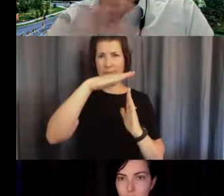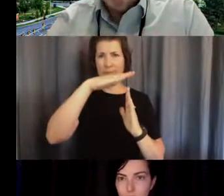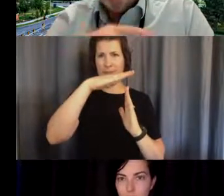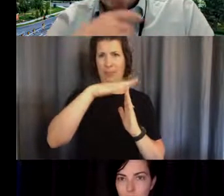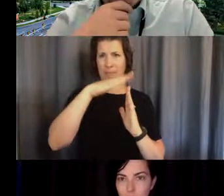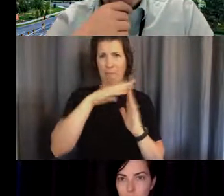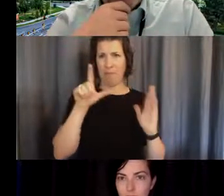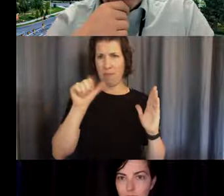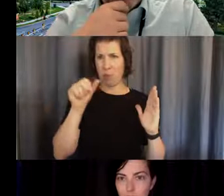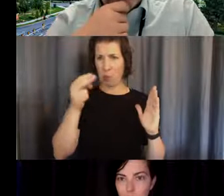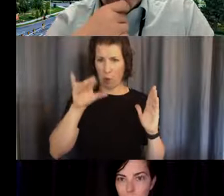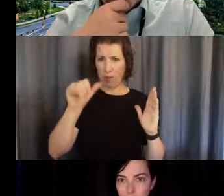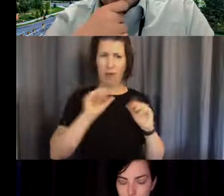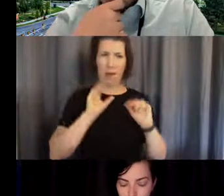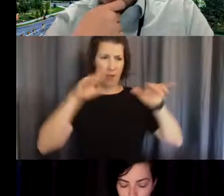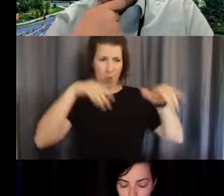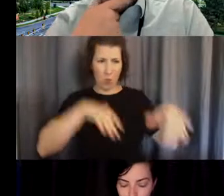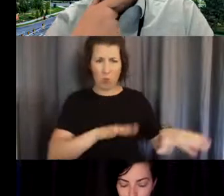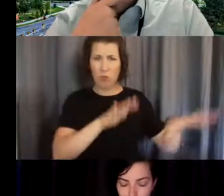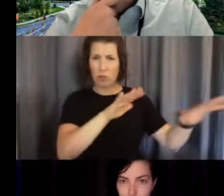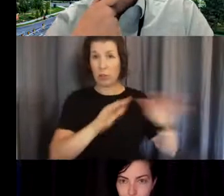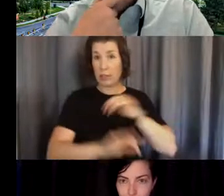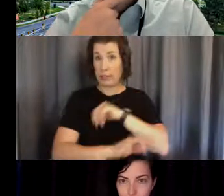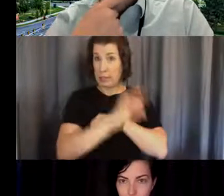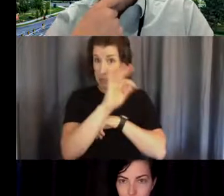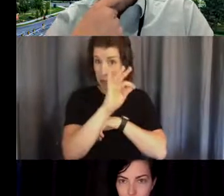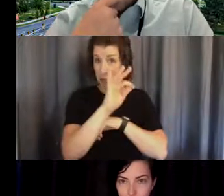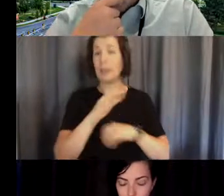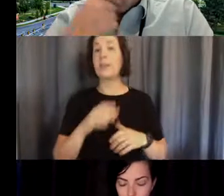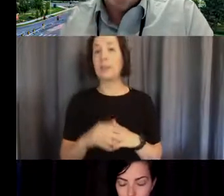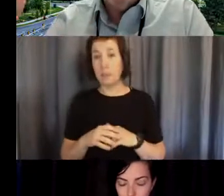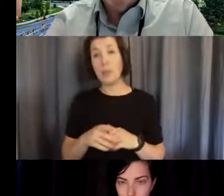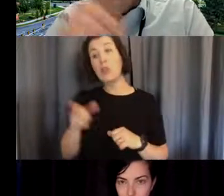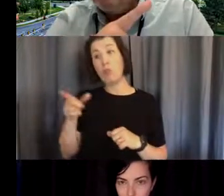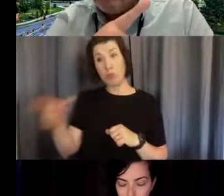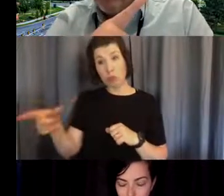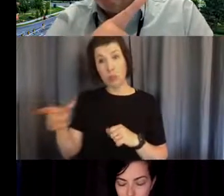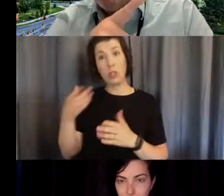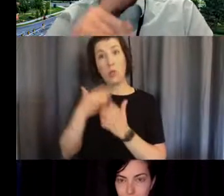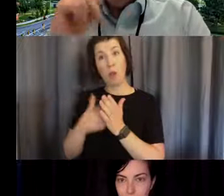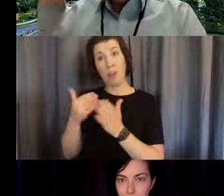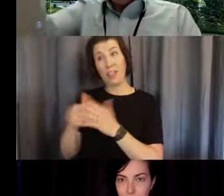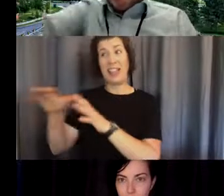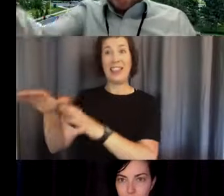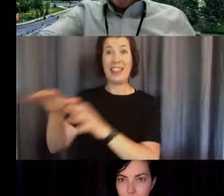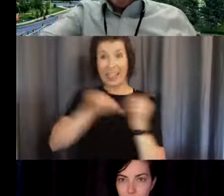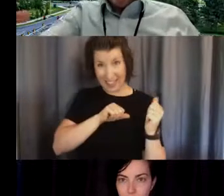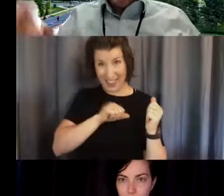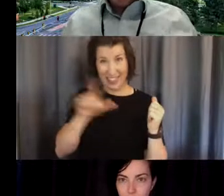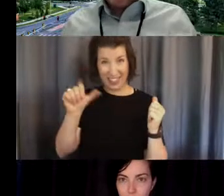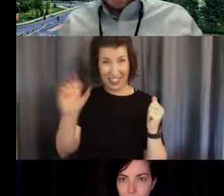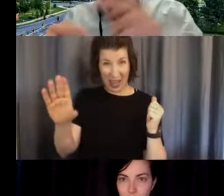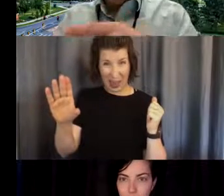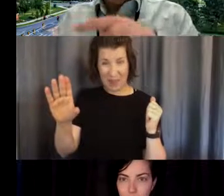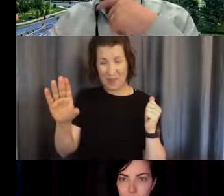Jolla on the ocean at sunrise each morning. So she would often leave the lab at sunrise to go there.